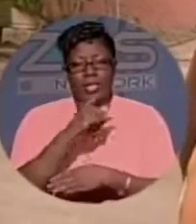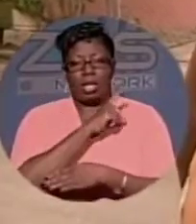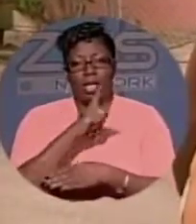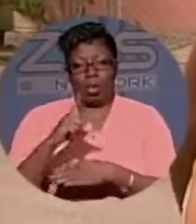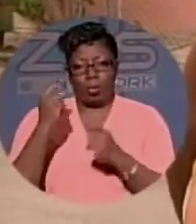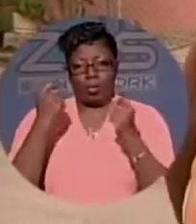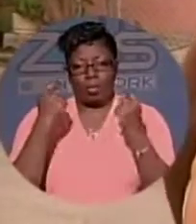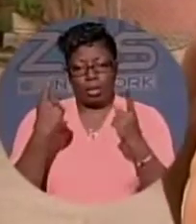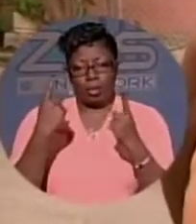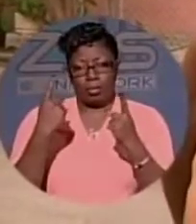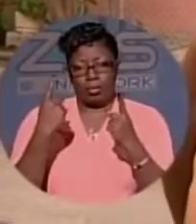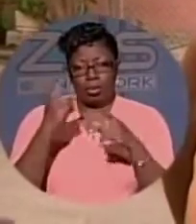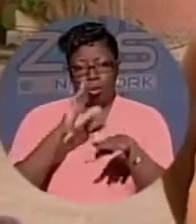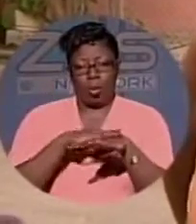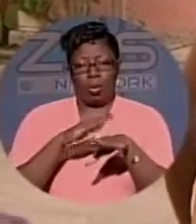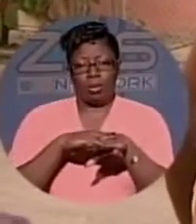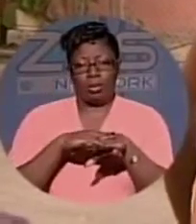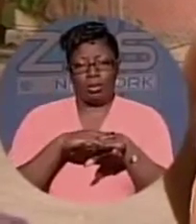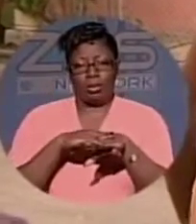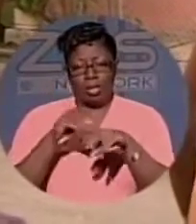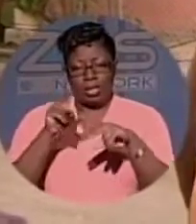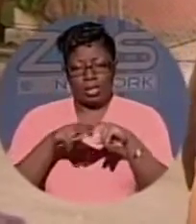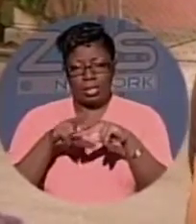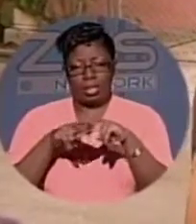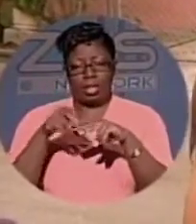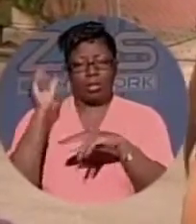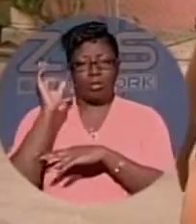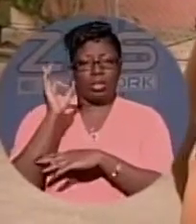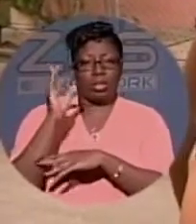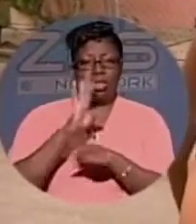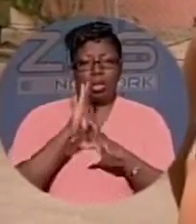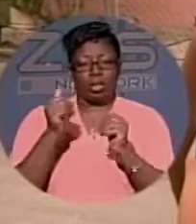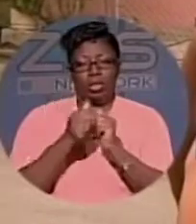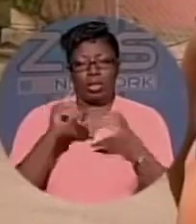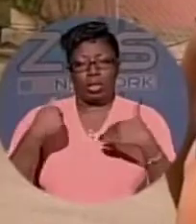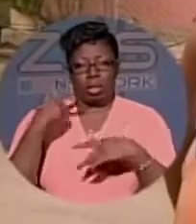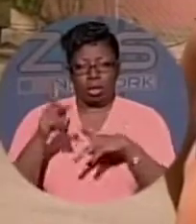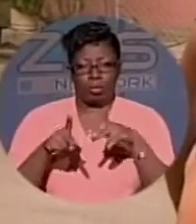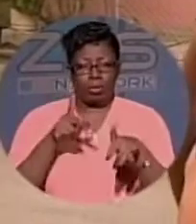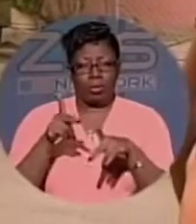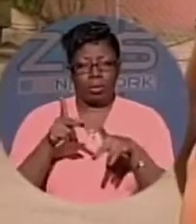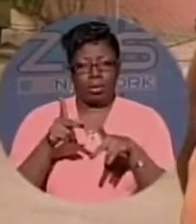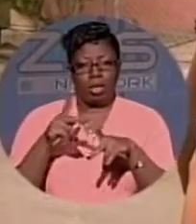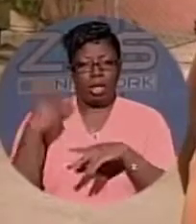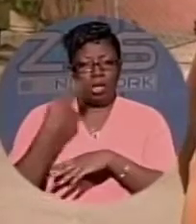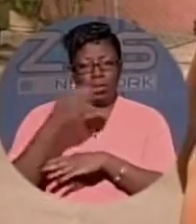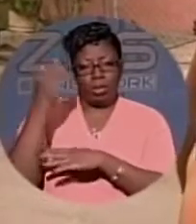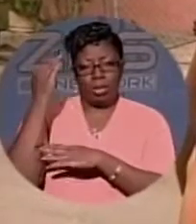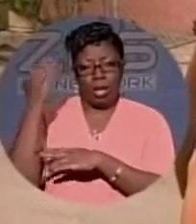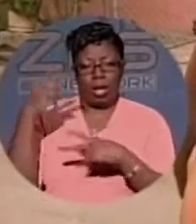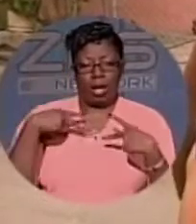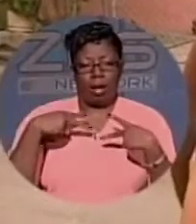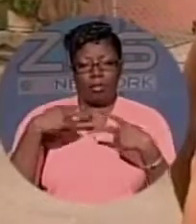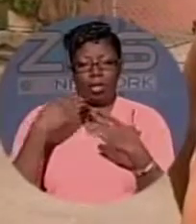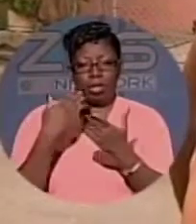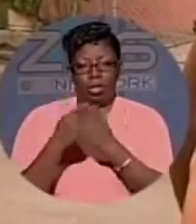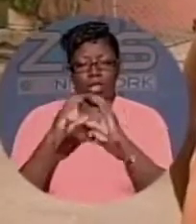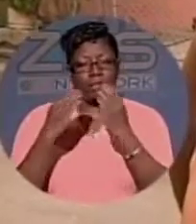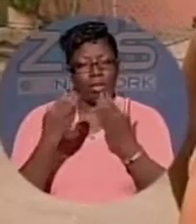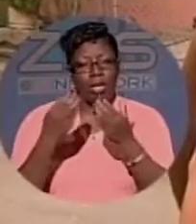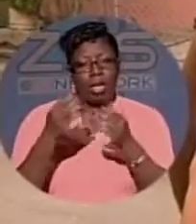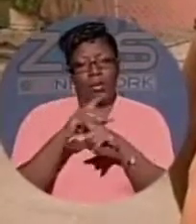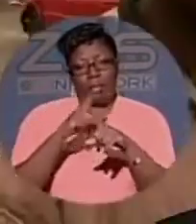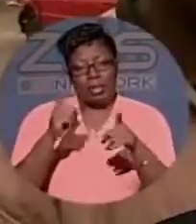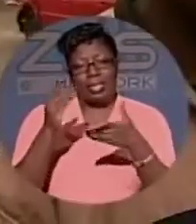be all through the corner and on the porch preaching and talking to the young people. And we have a good community, but something